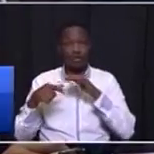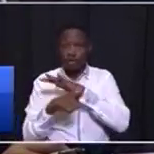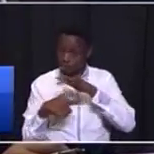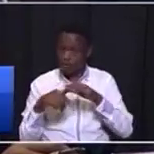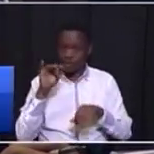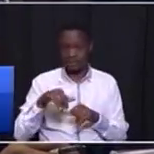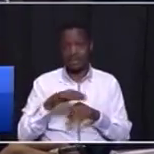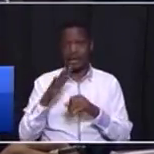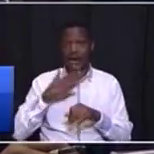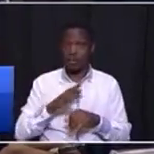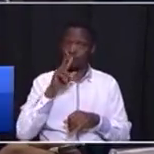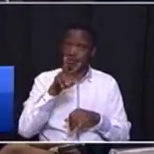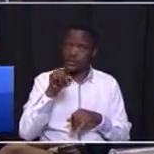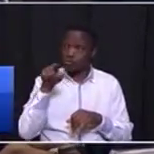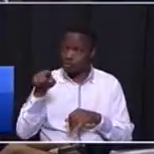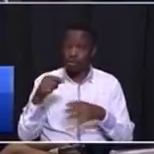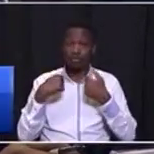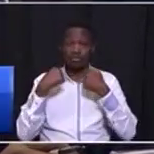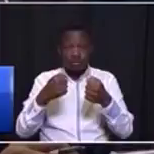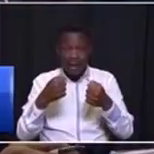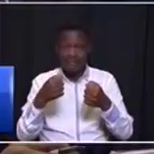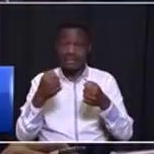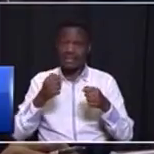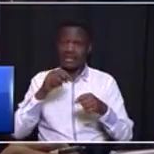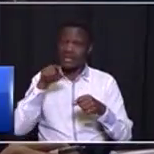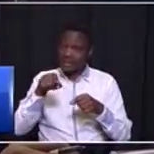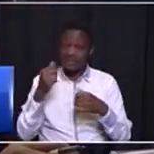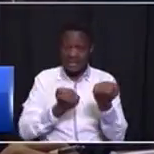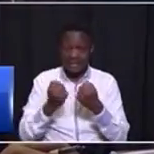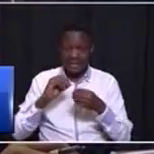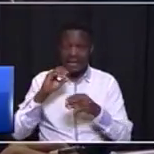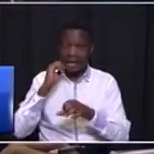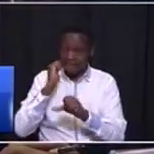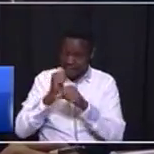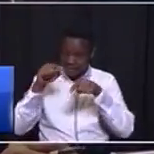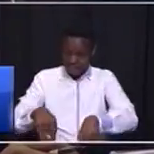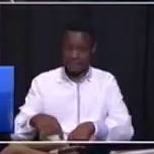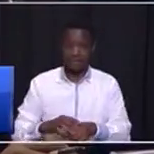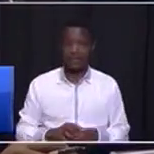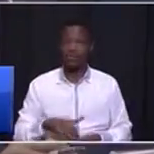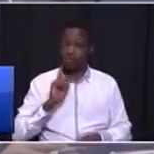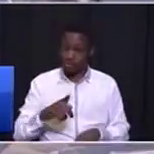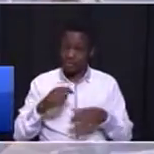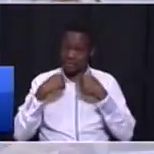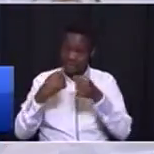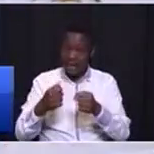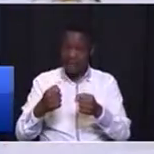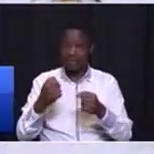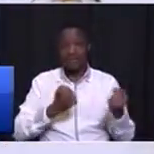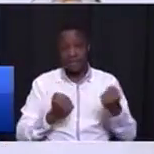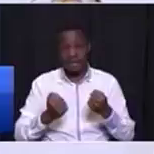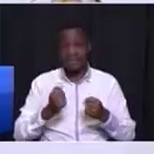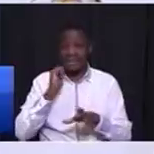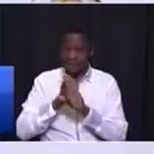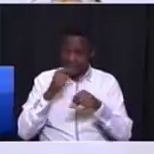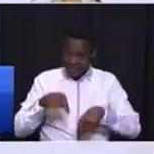I want to see you driving these cars that are made here MPs you must drive cars made in South Africa